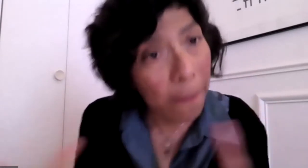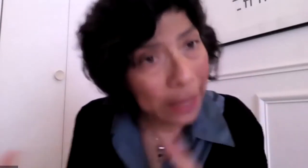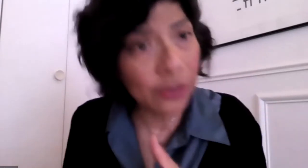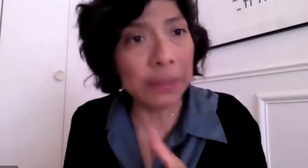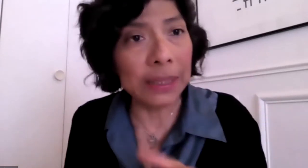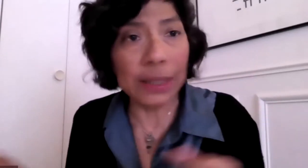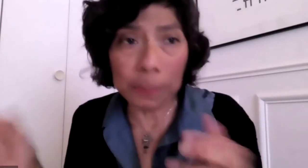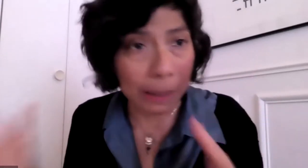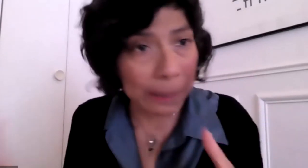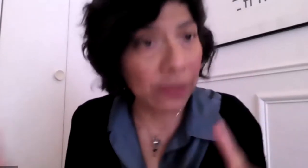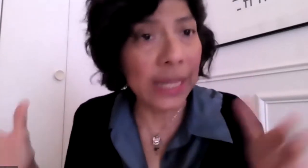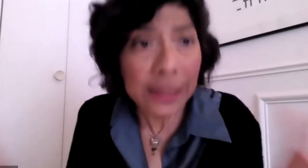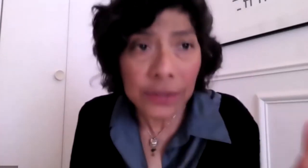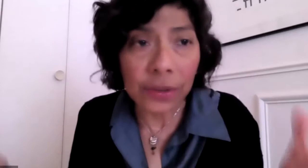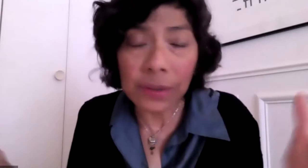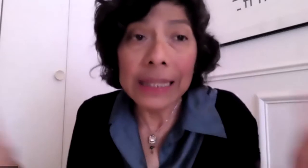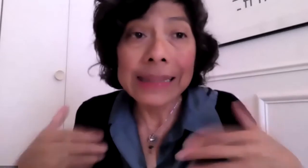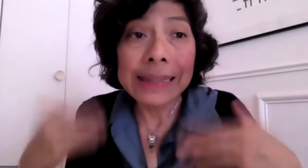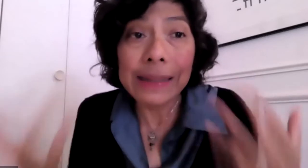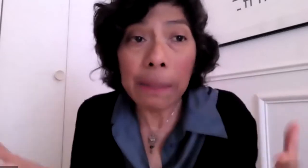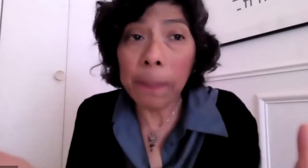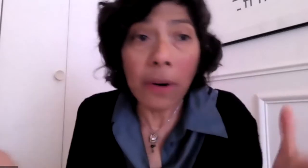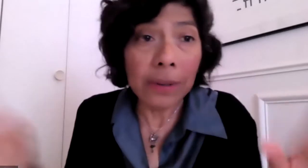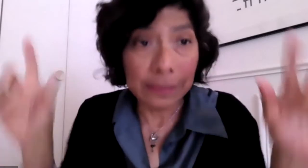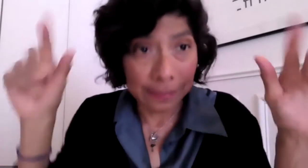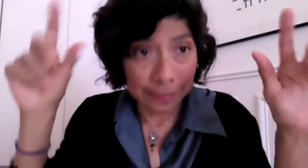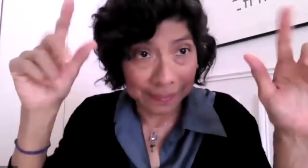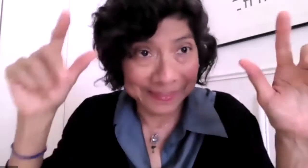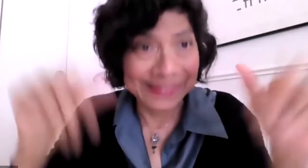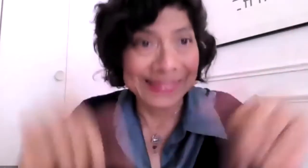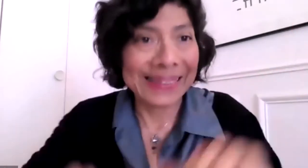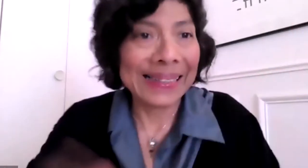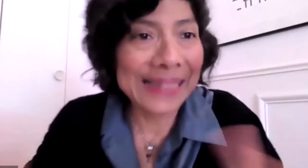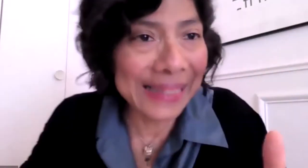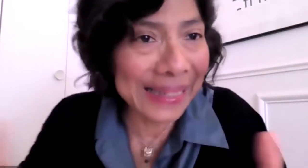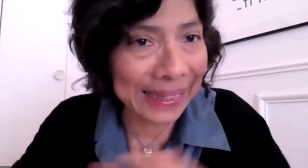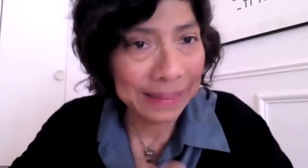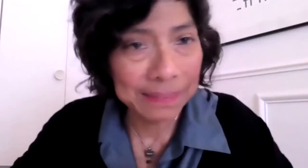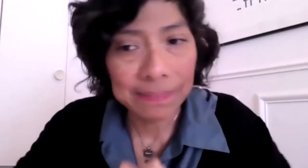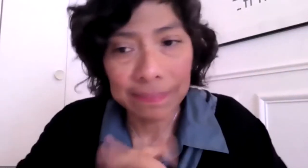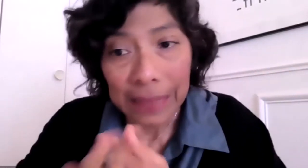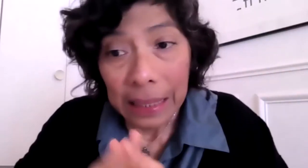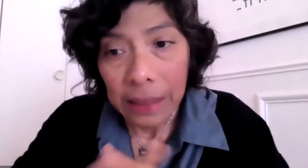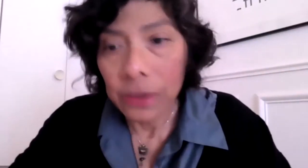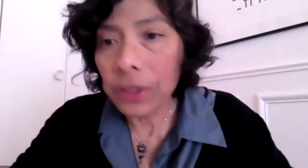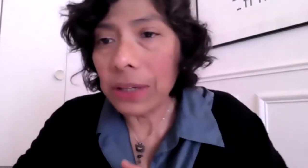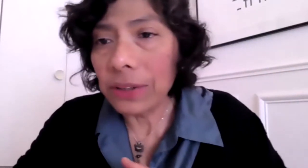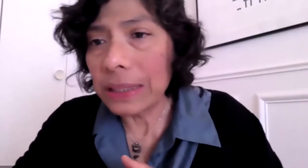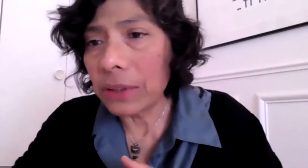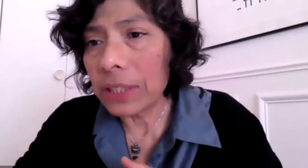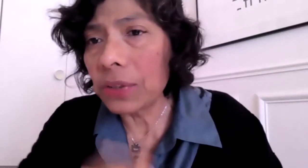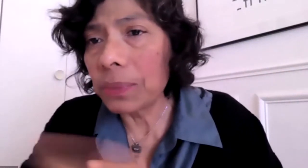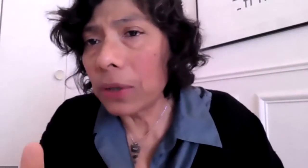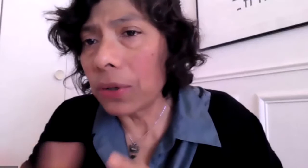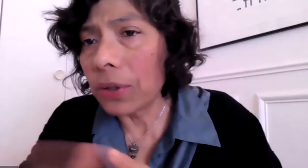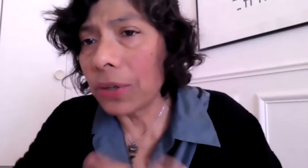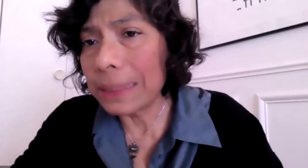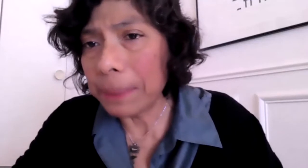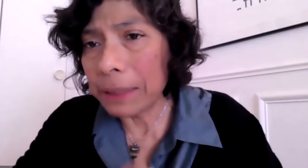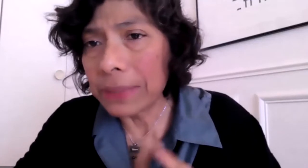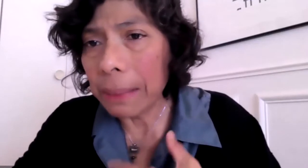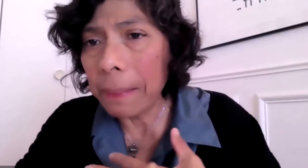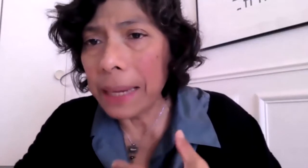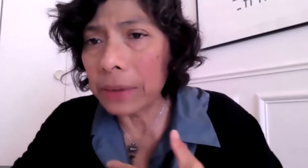genetically as as mixed. But they are still considered